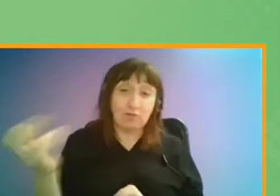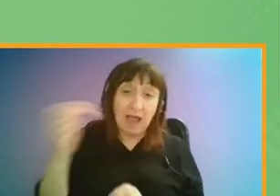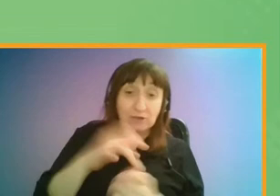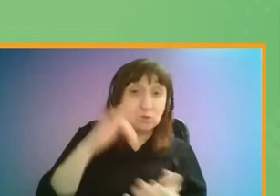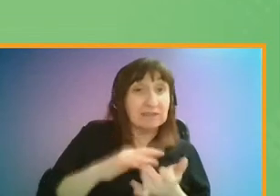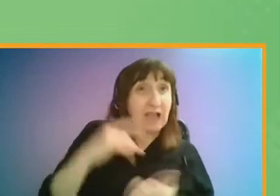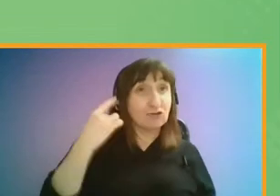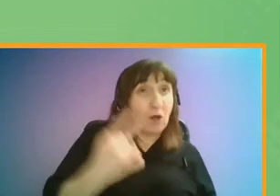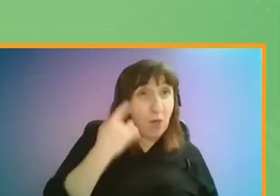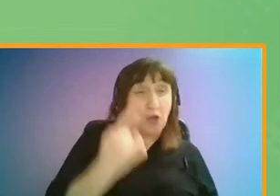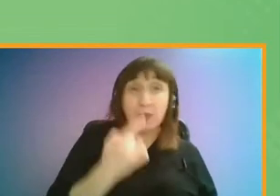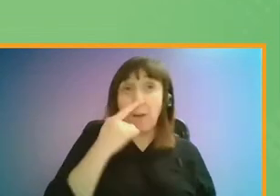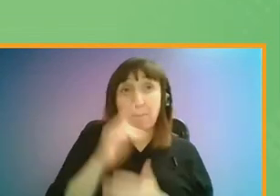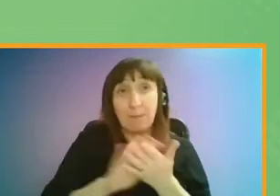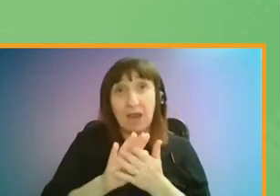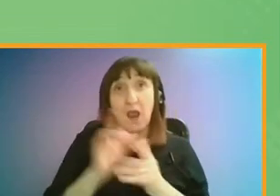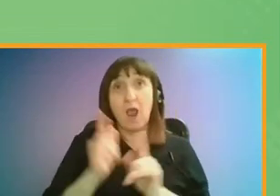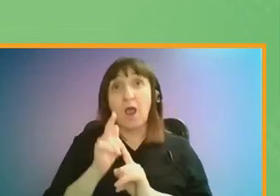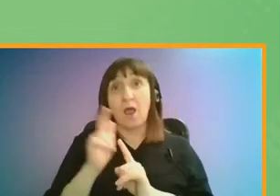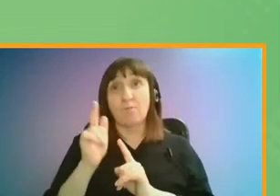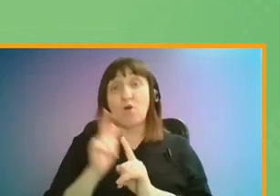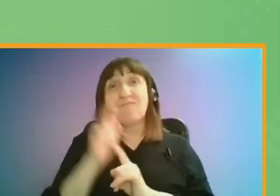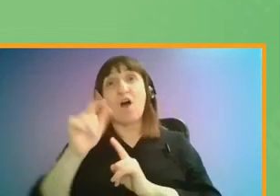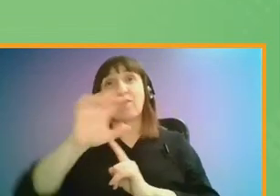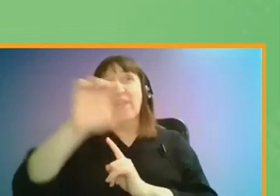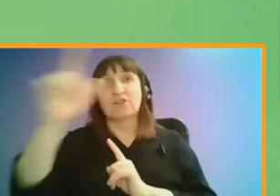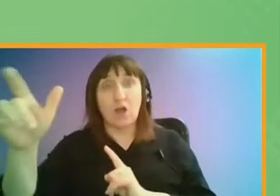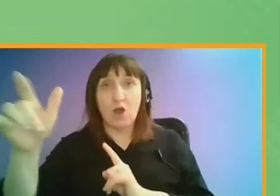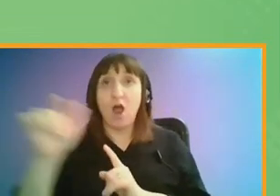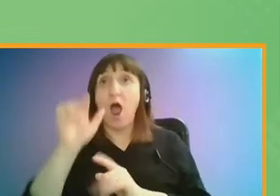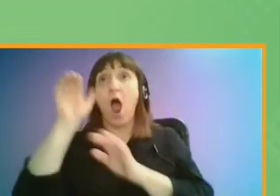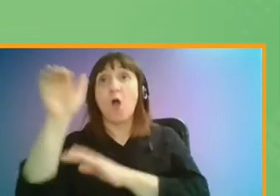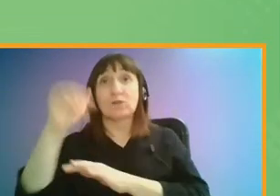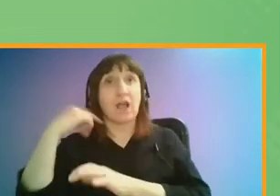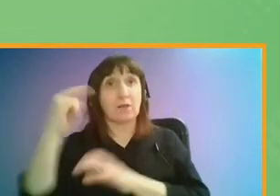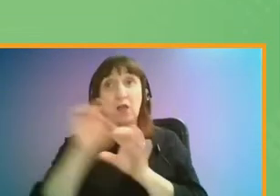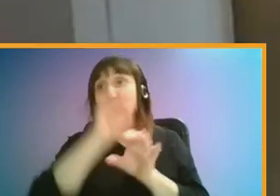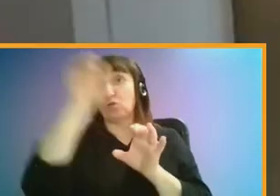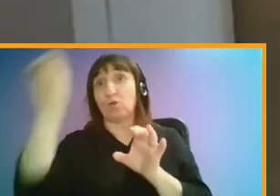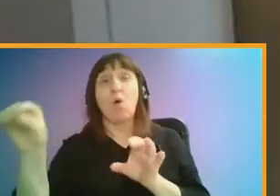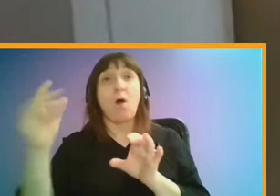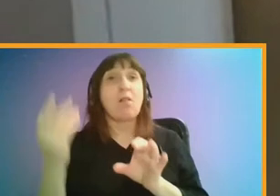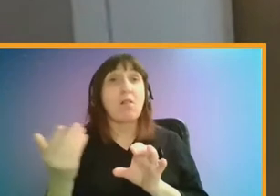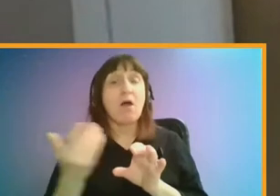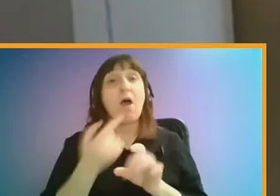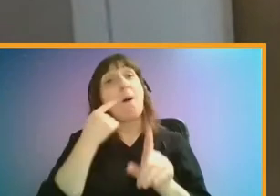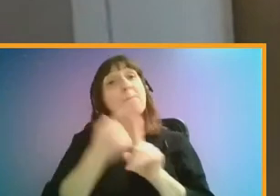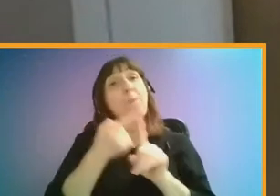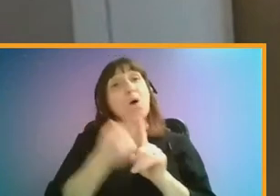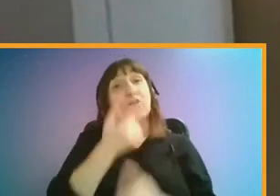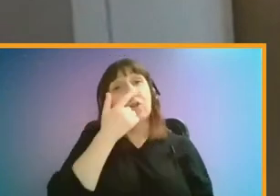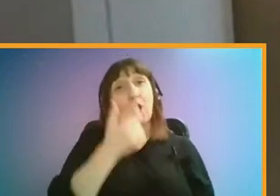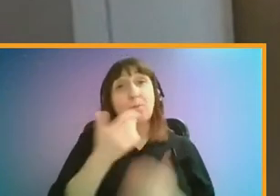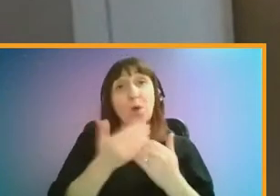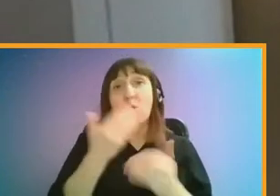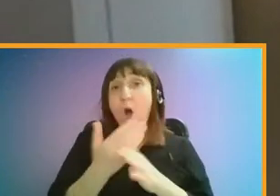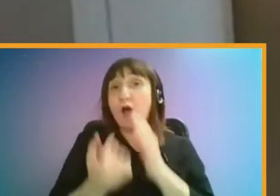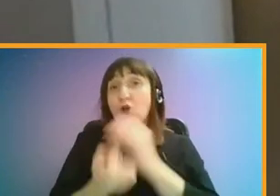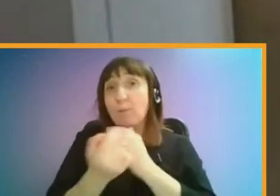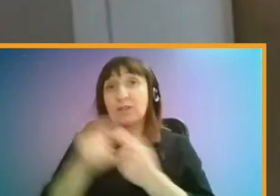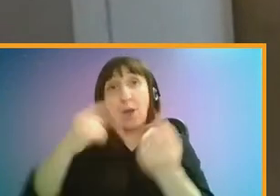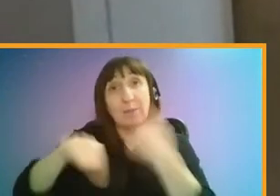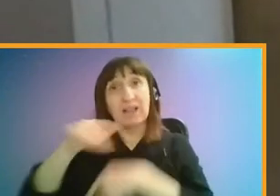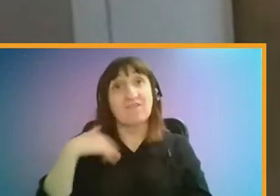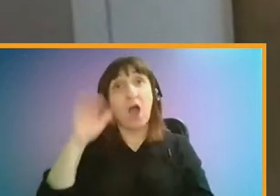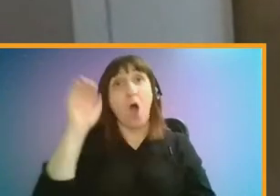central London, this may mean moving further into the suburbs or even moving outside London entirely. The positives of this could be more work opportunities for people